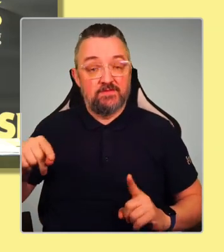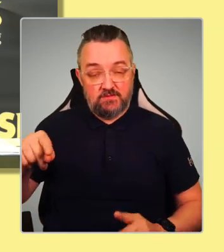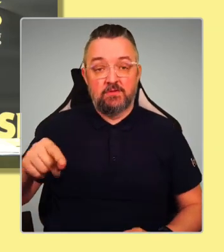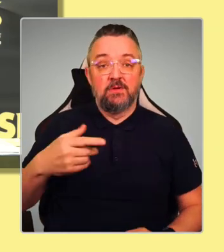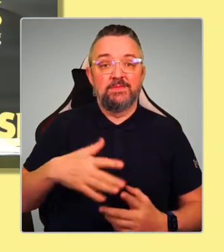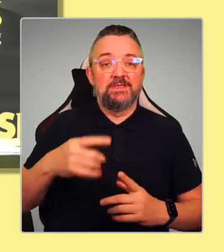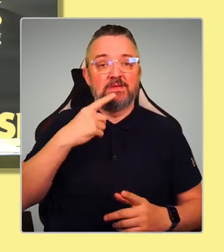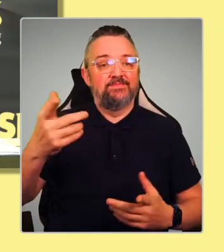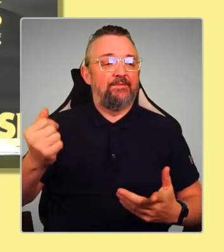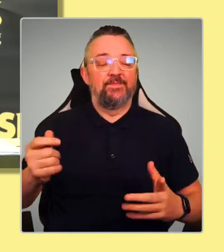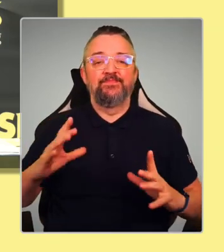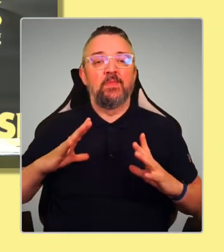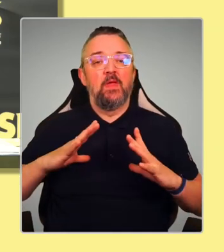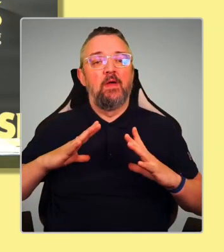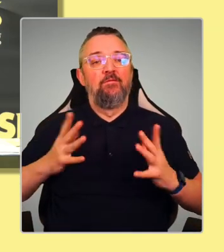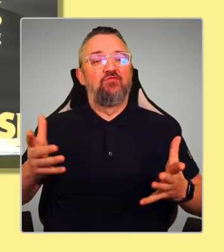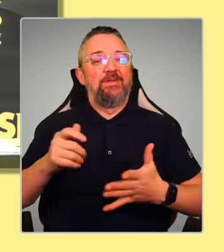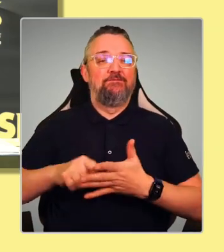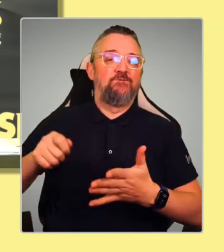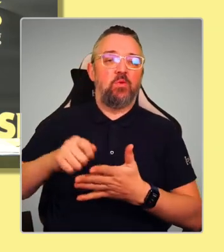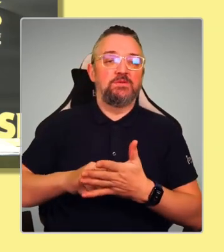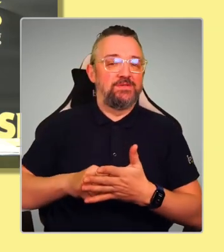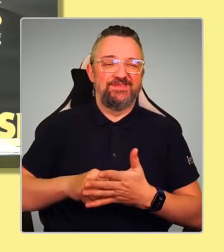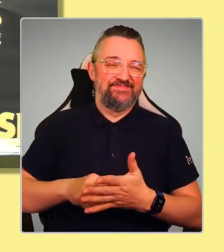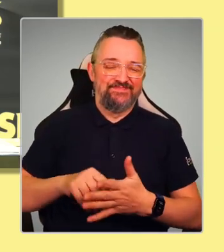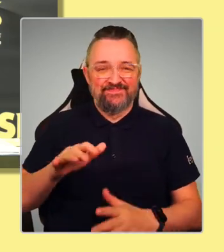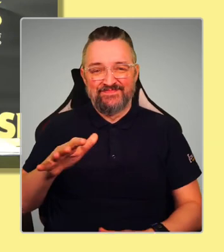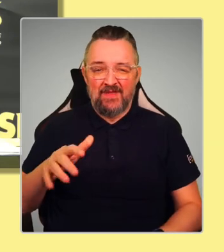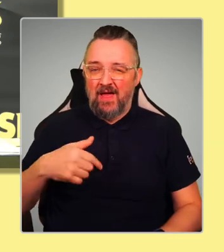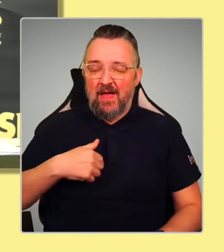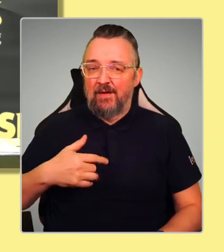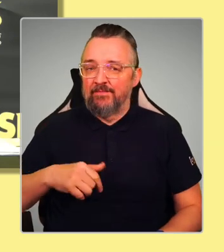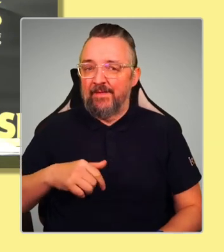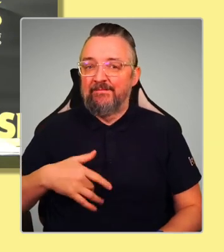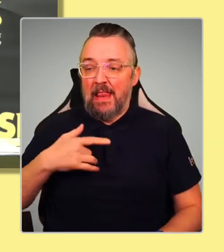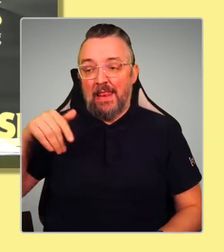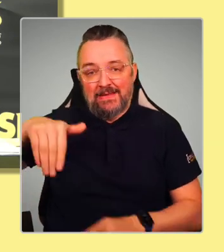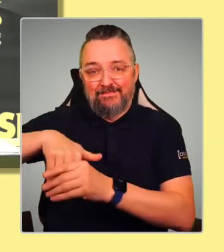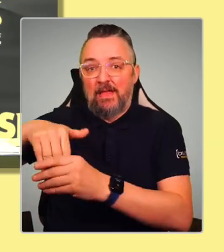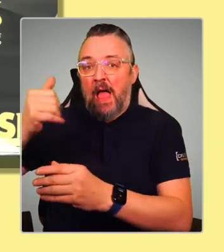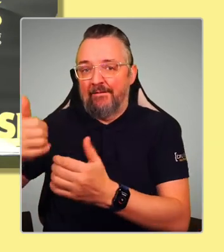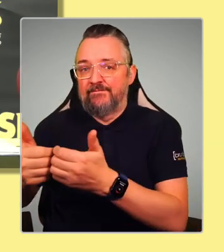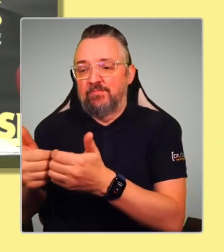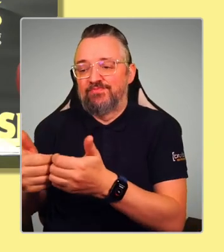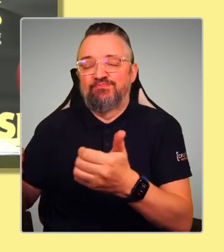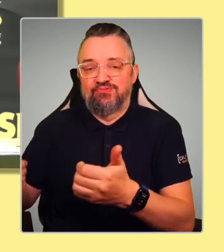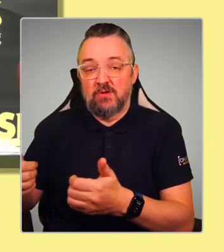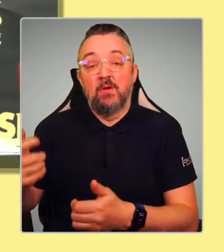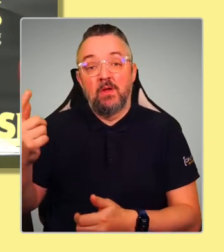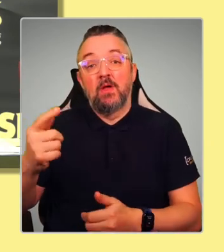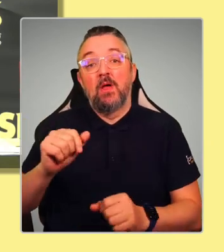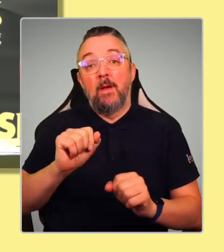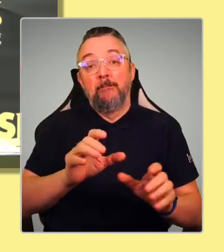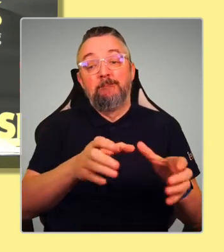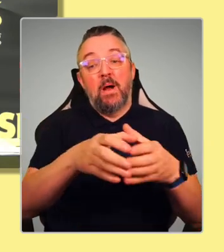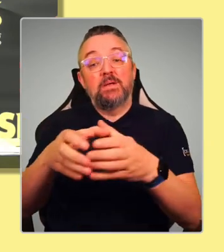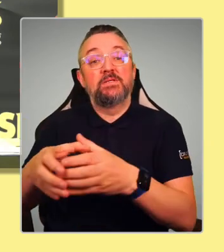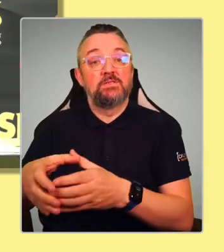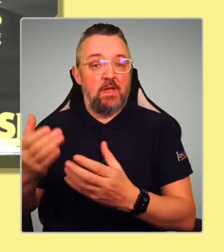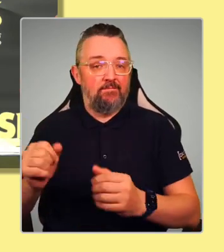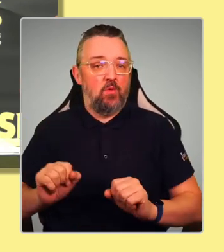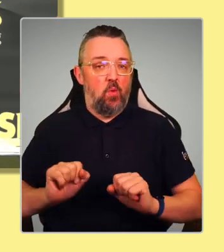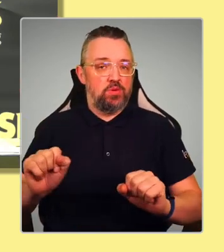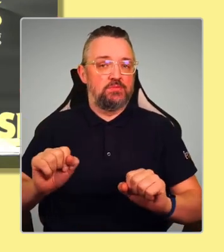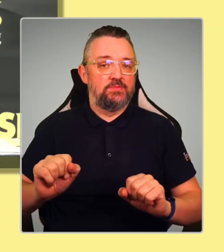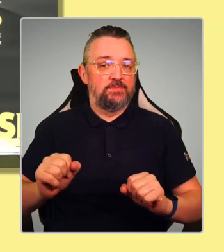exactly a free vote. there was divisions even within them. So most of the parties had a difference of opinion on this. it is, you know, it was considered to be fairly